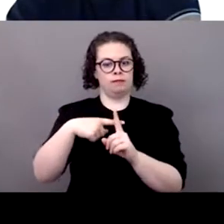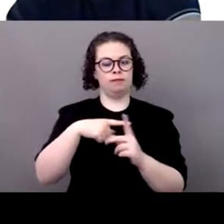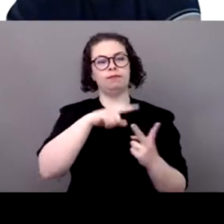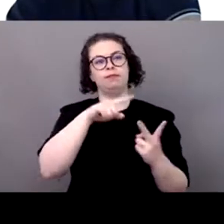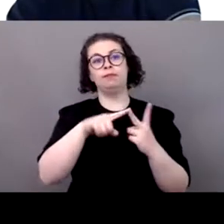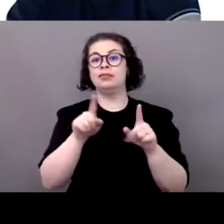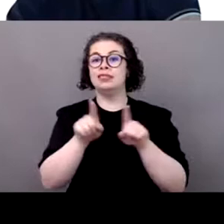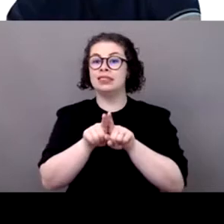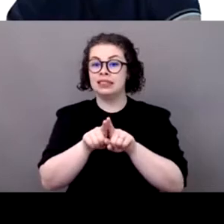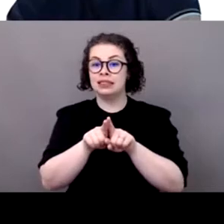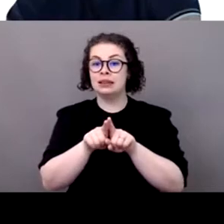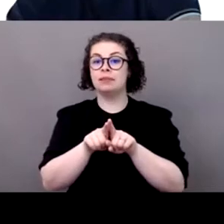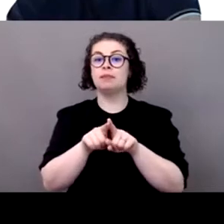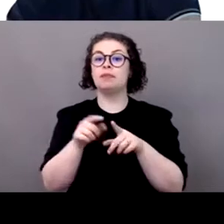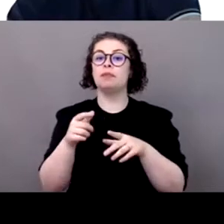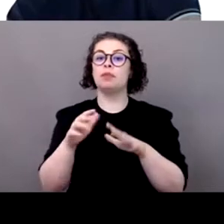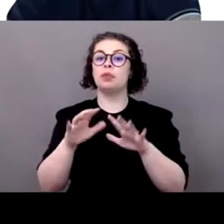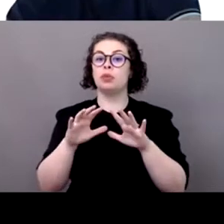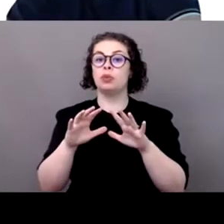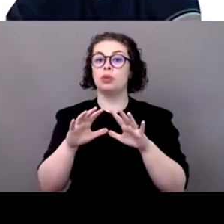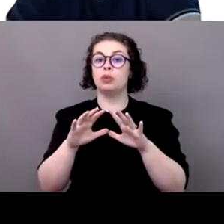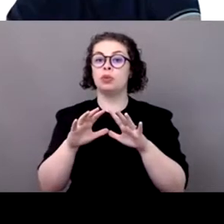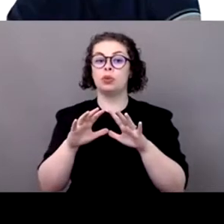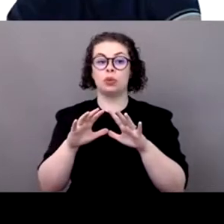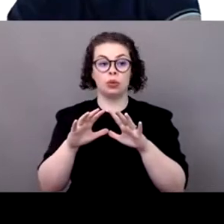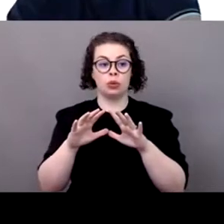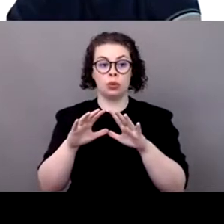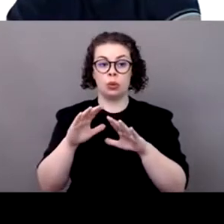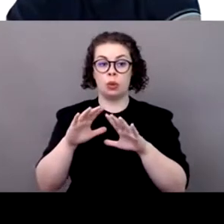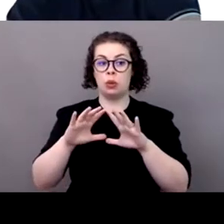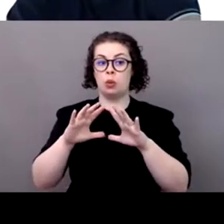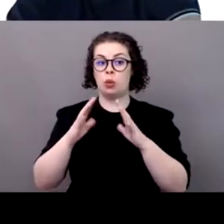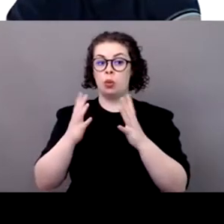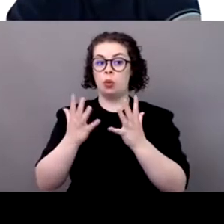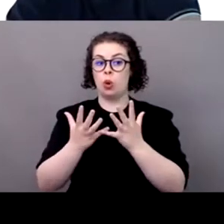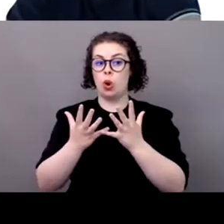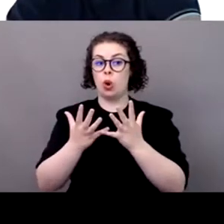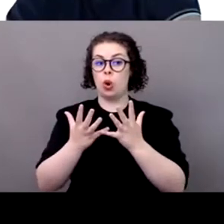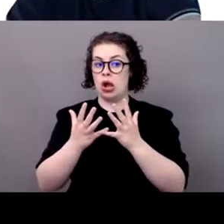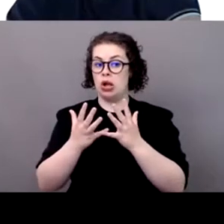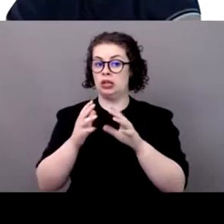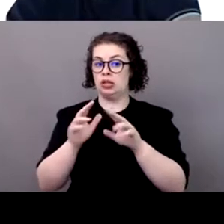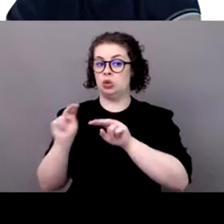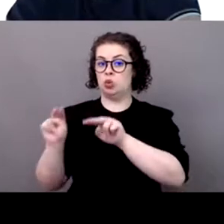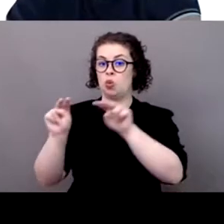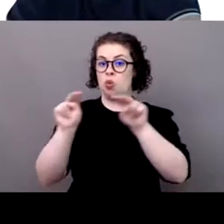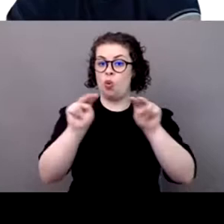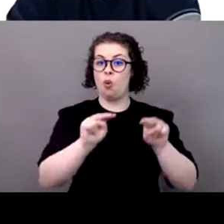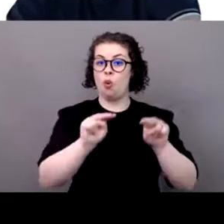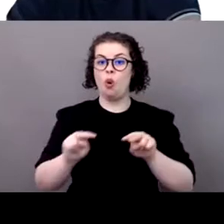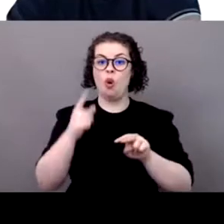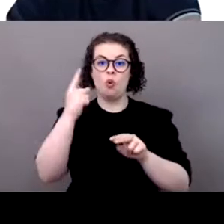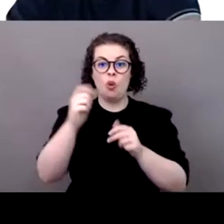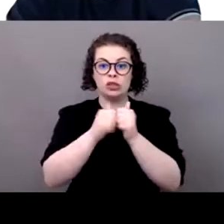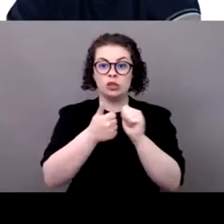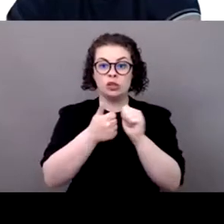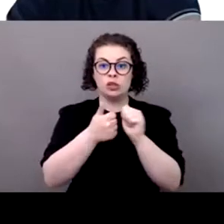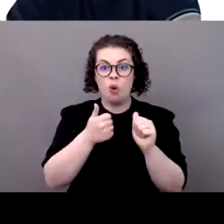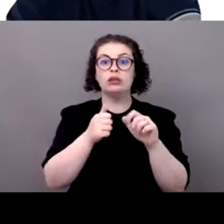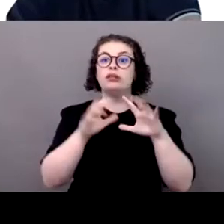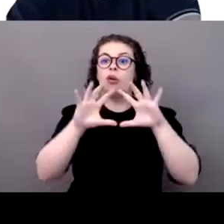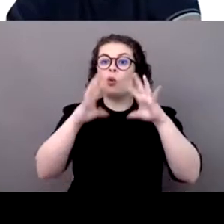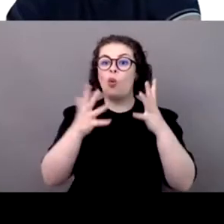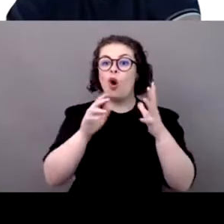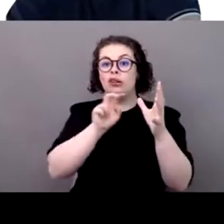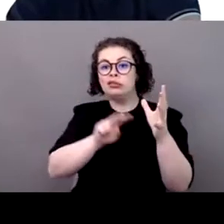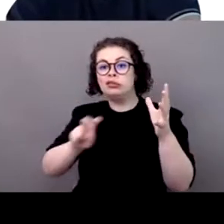with the free ride world tour, to see how they could arrange their tour stops to make it that more of their athletes are actually taking maybe the train